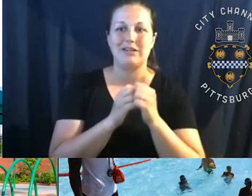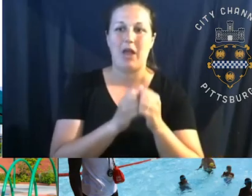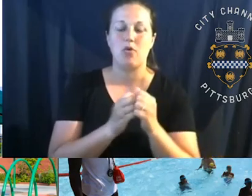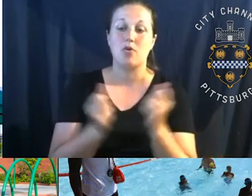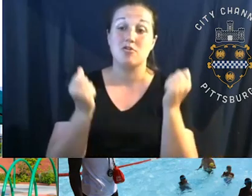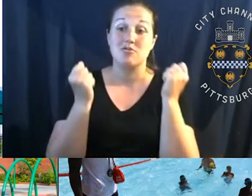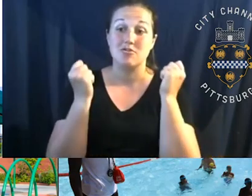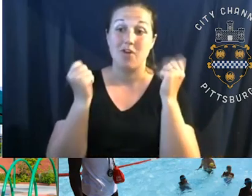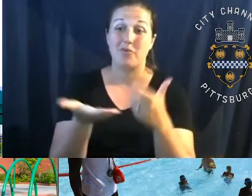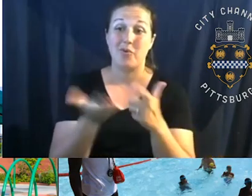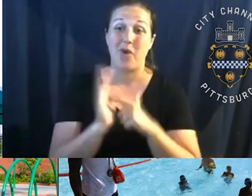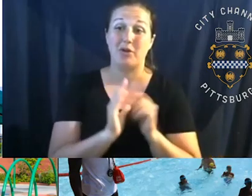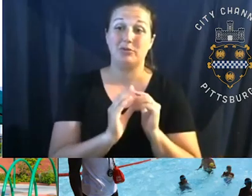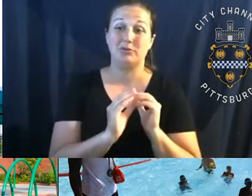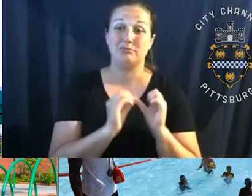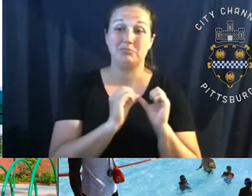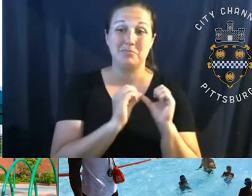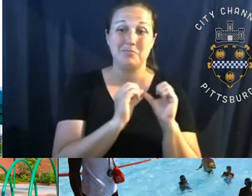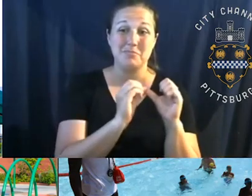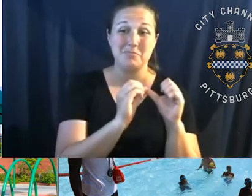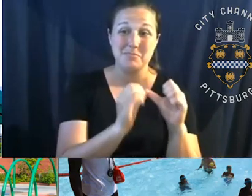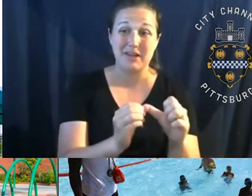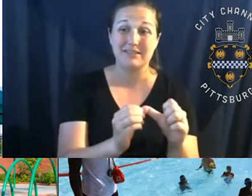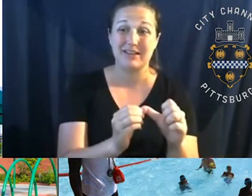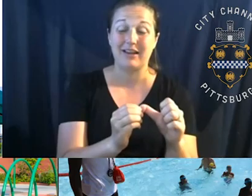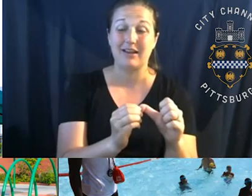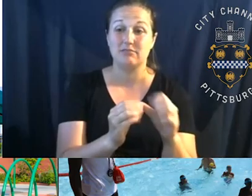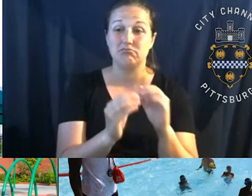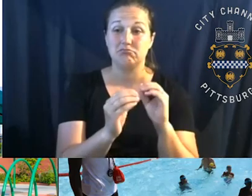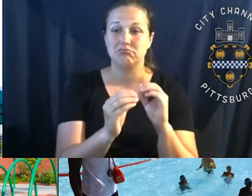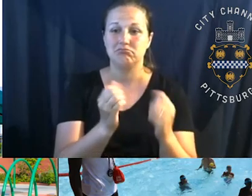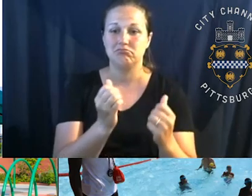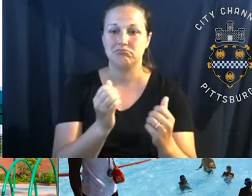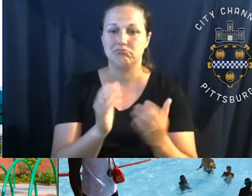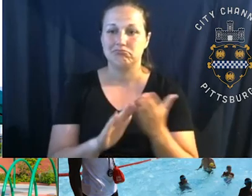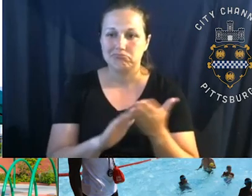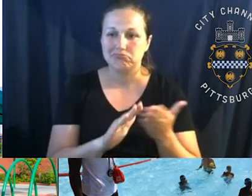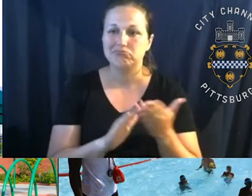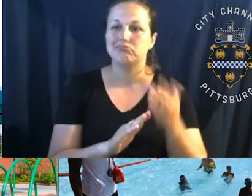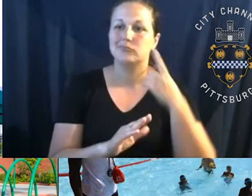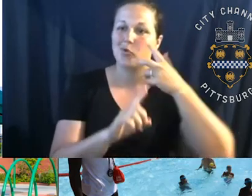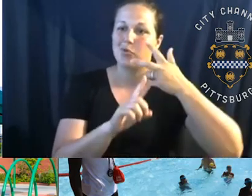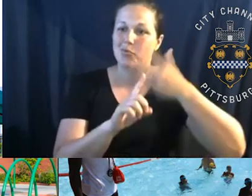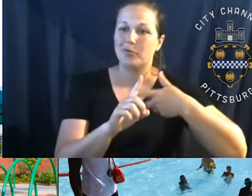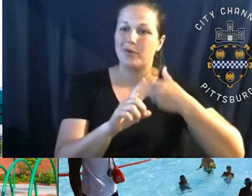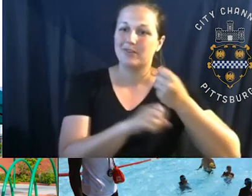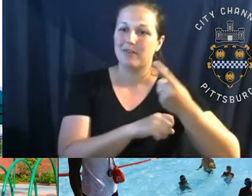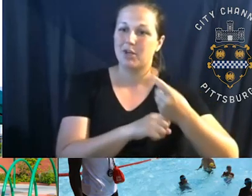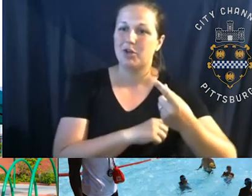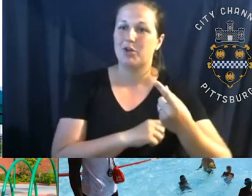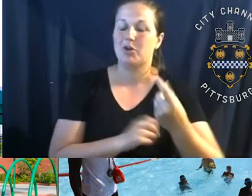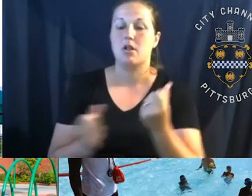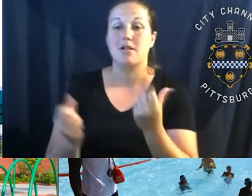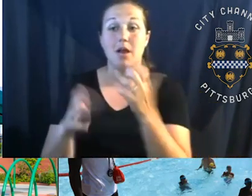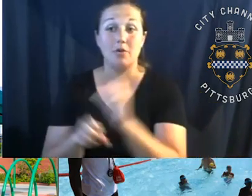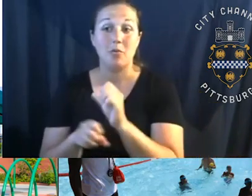these, these spaces, uh, for three months out of the year. So there's, there's quite a bit of, uh, work that has to happen, not only from a personnel